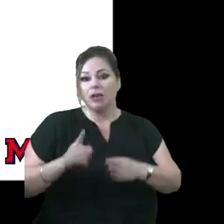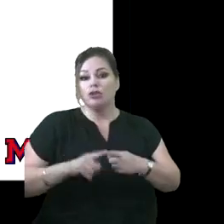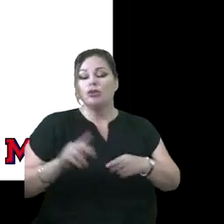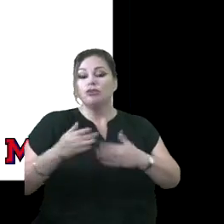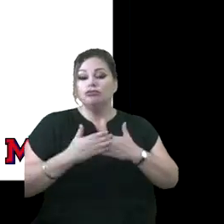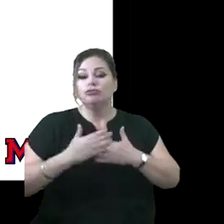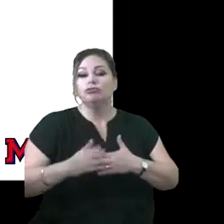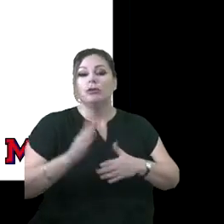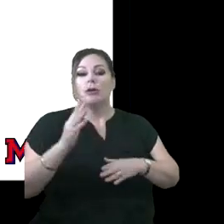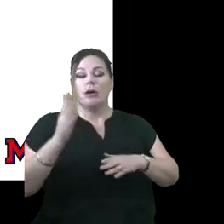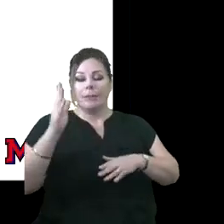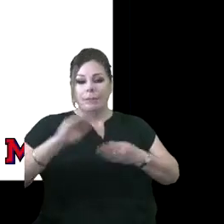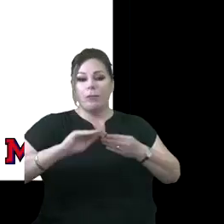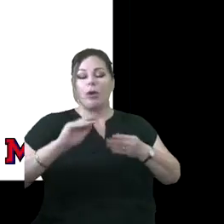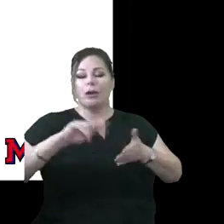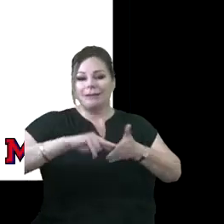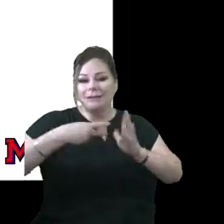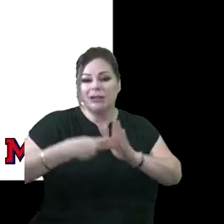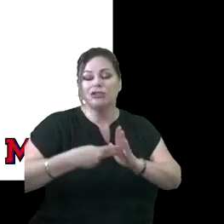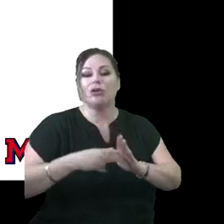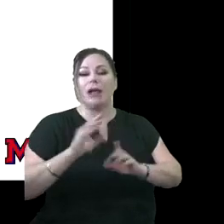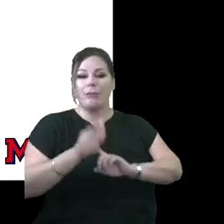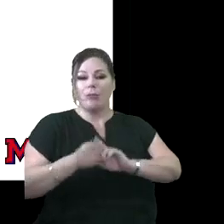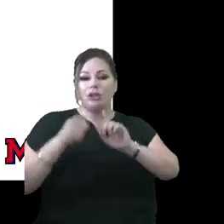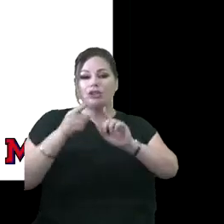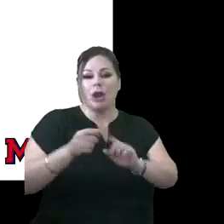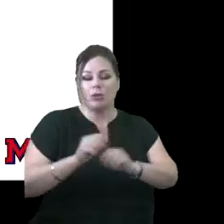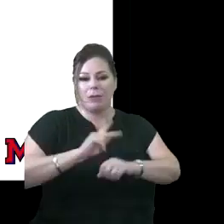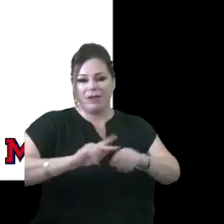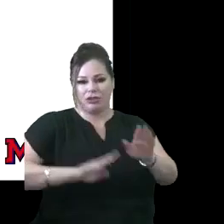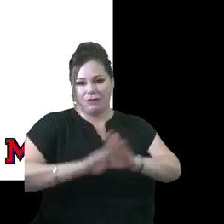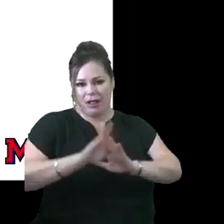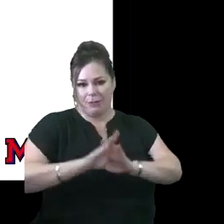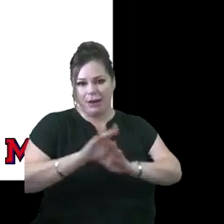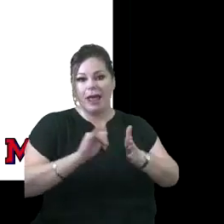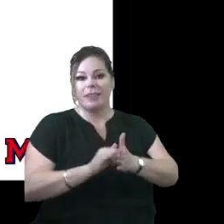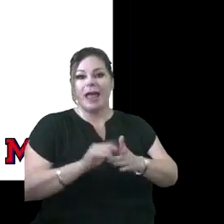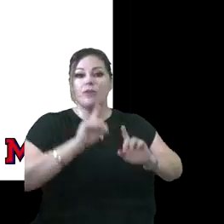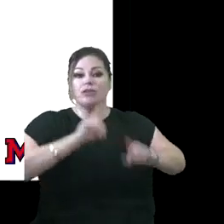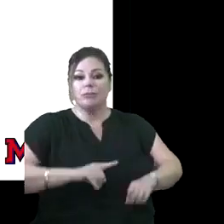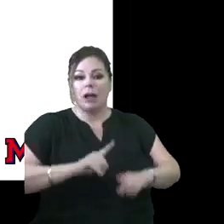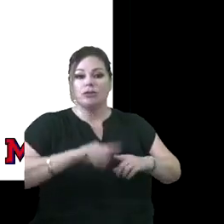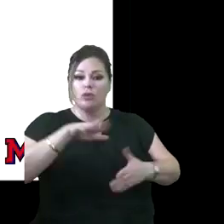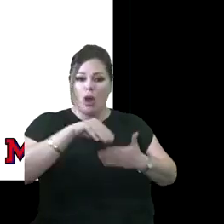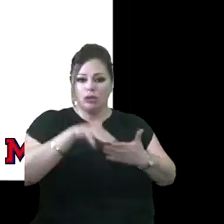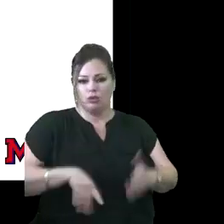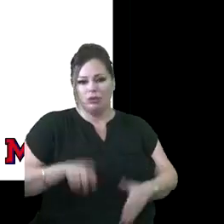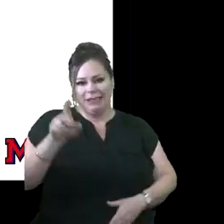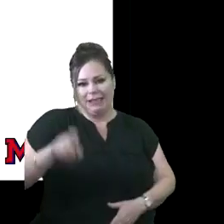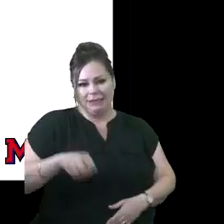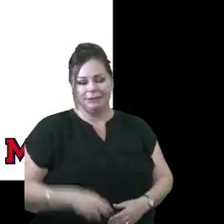and engaging around targeted professional development that is responsive to the needs of all of our scholars.